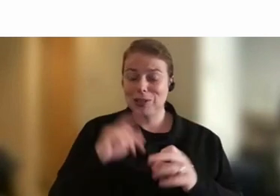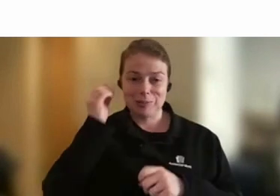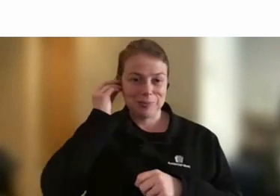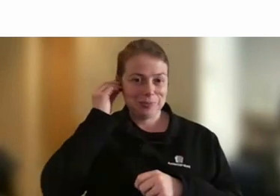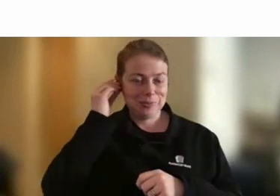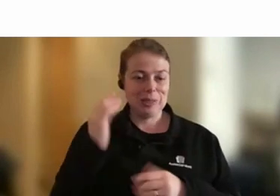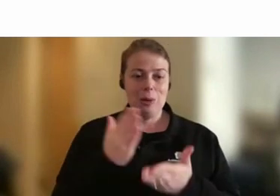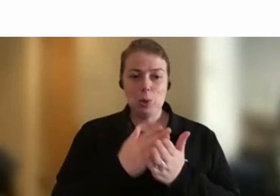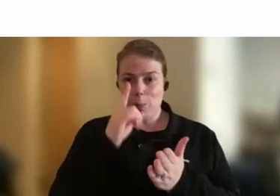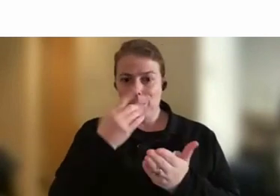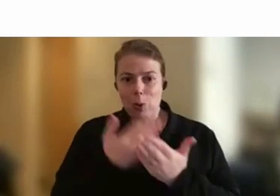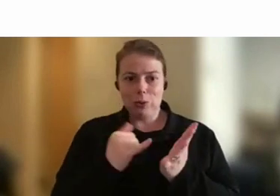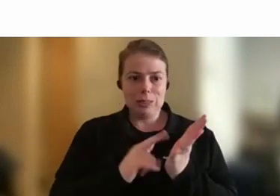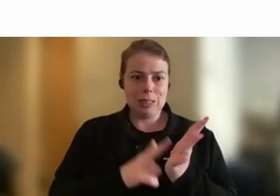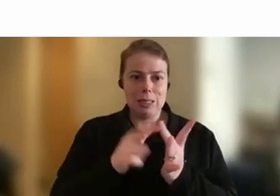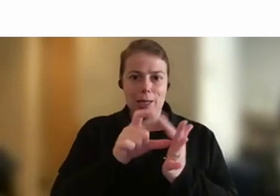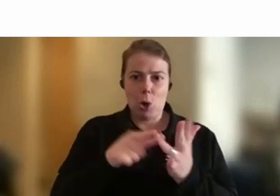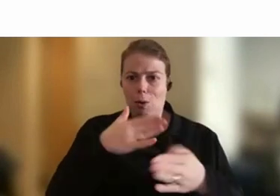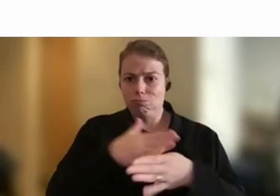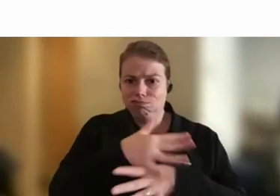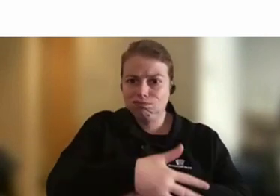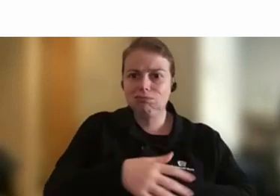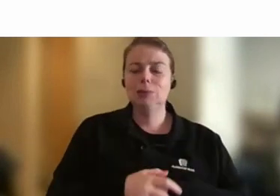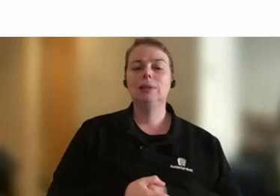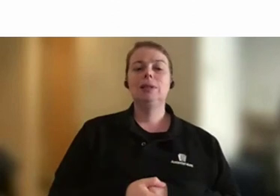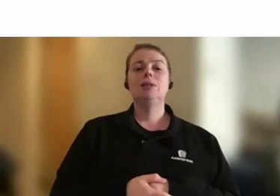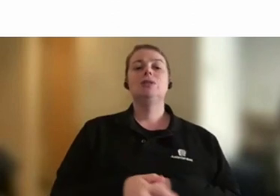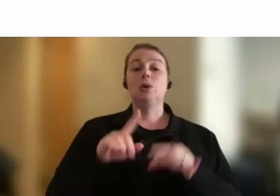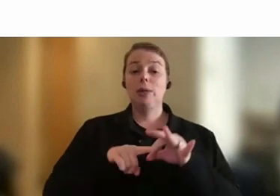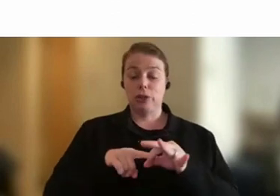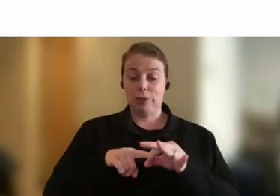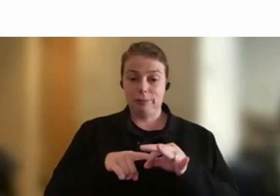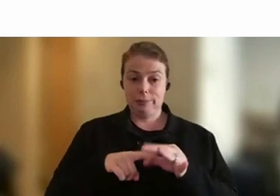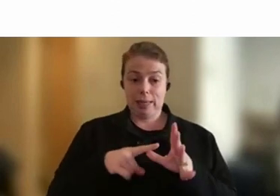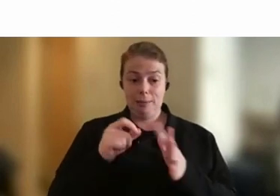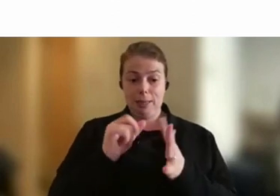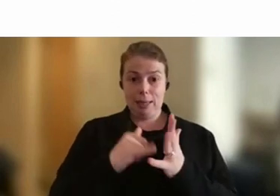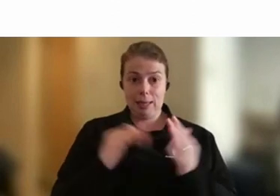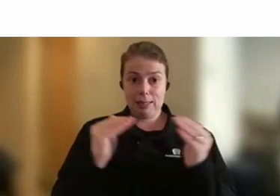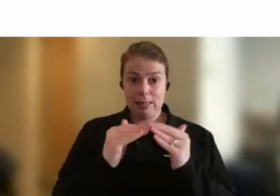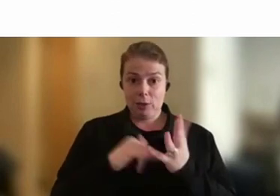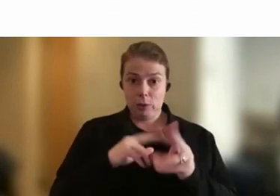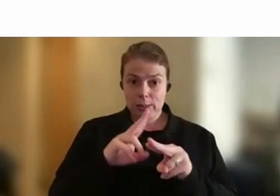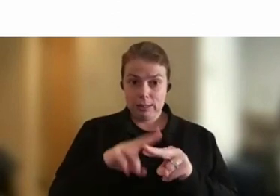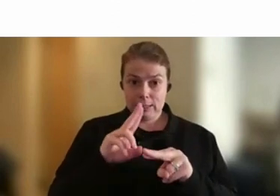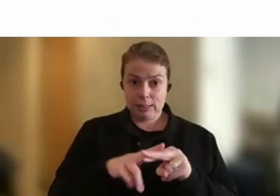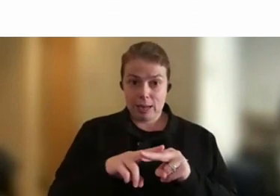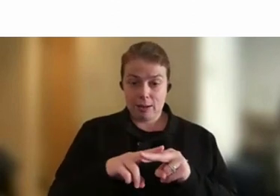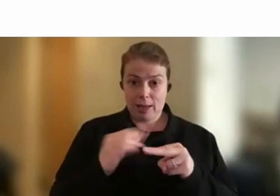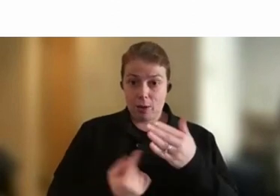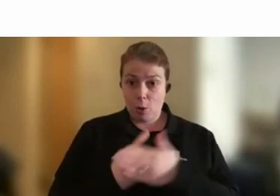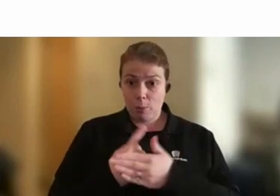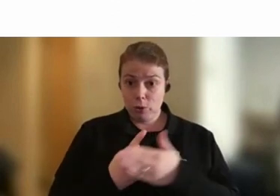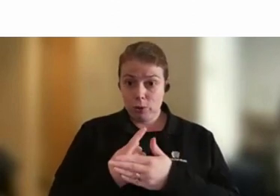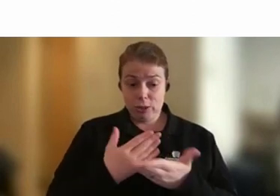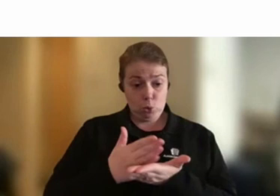over time. So what opportunities do APS level staff have to share experiences of living with disability,